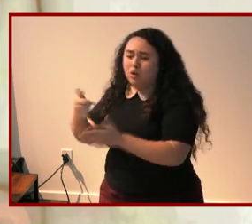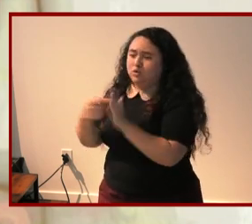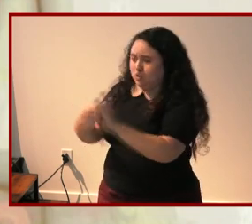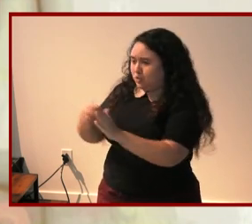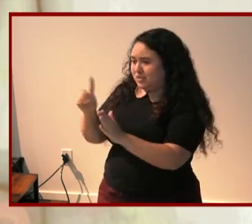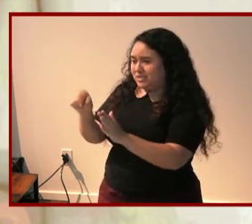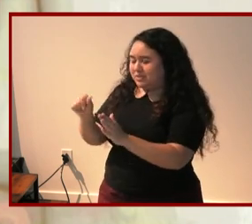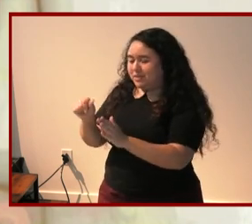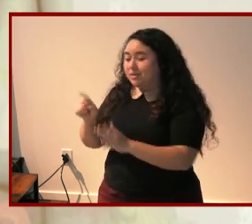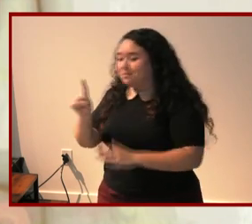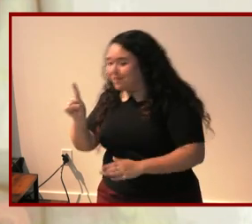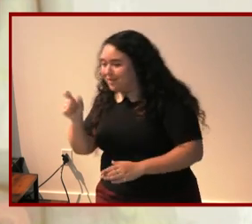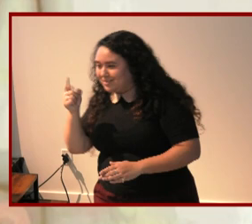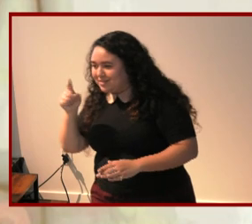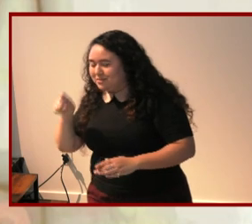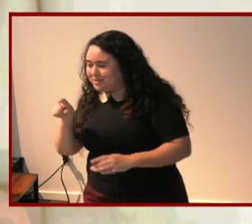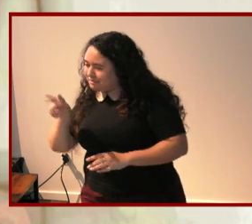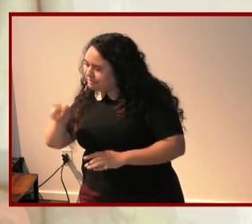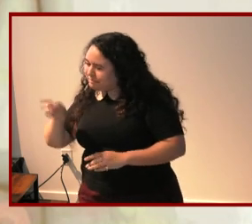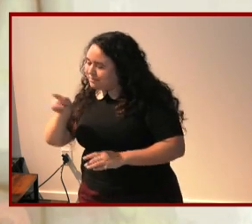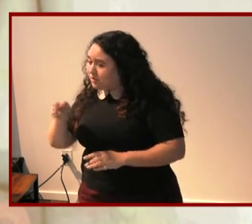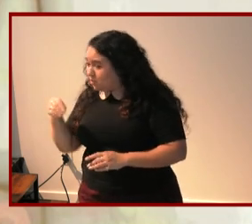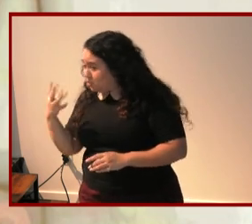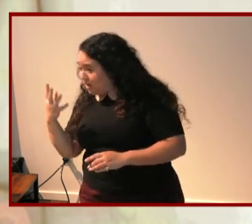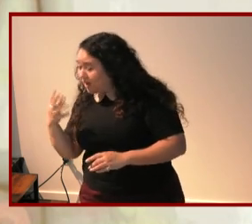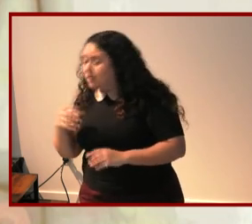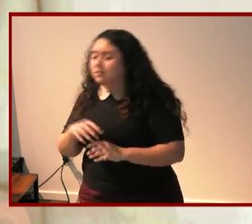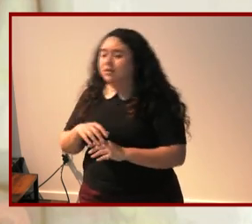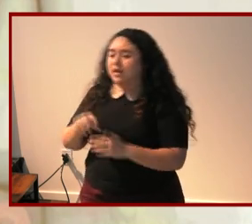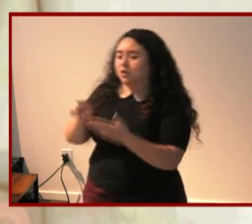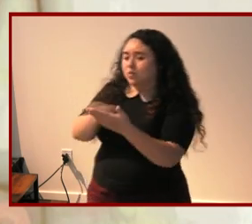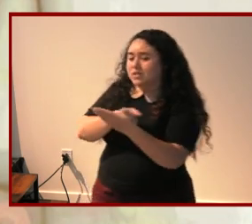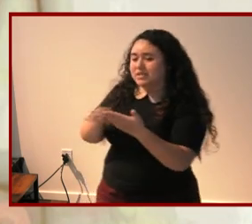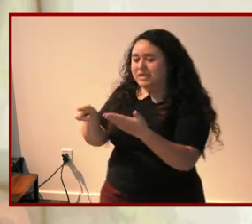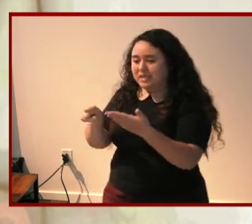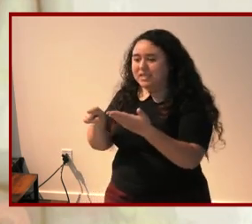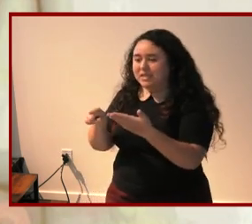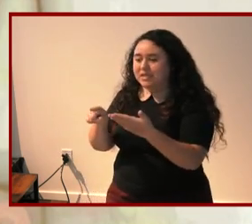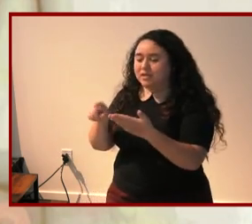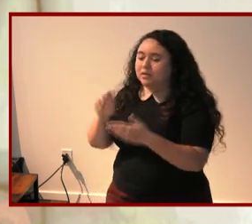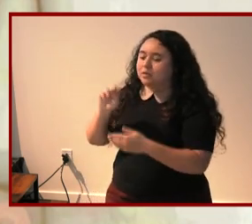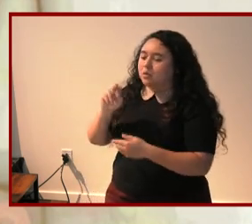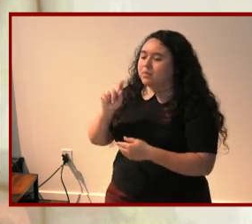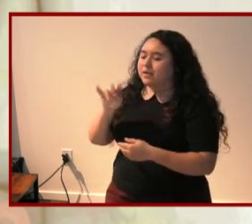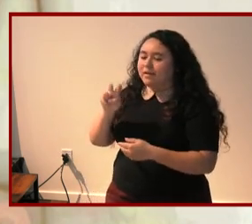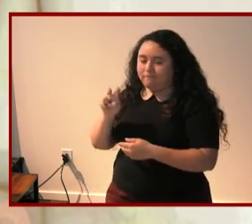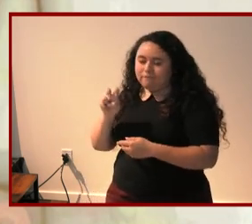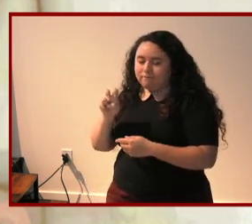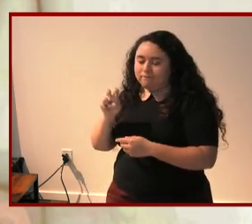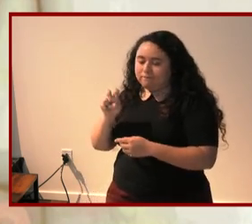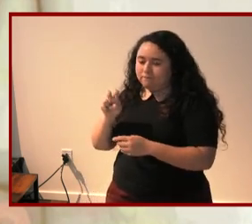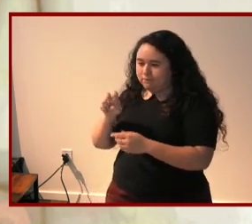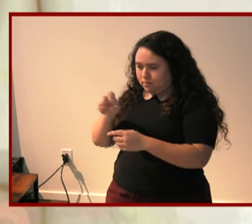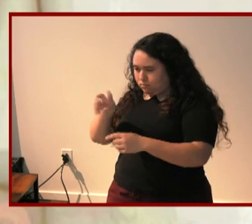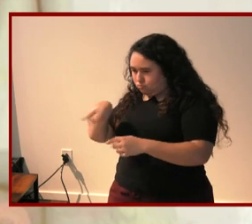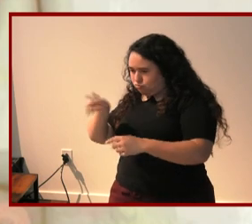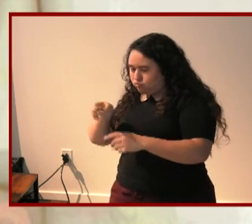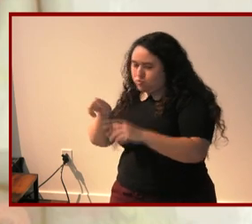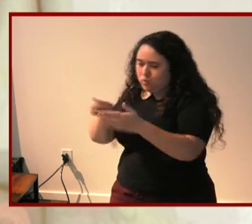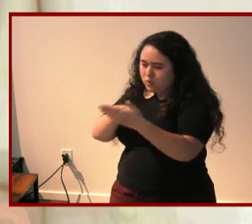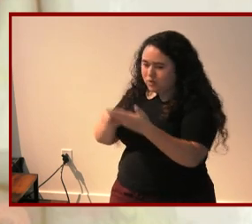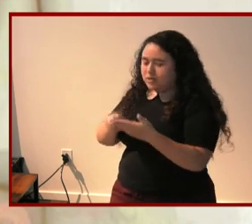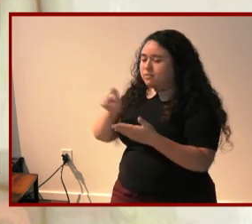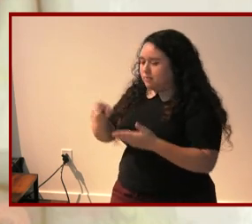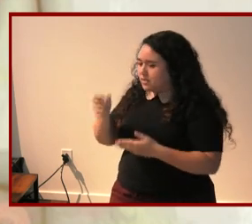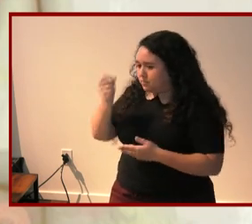but also when we could critique the normative conventions by which those come so taken together